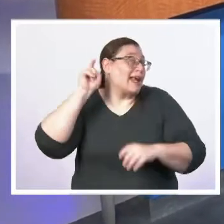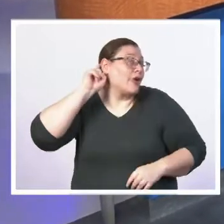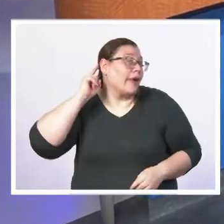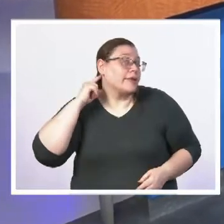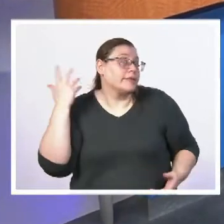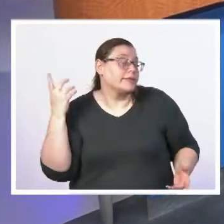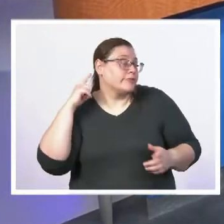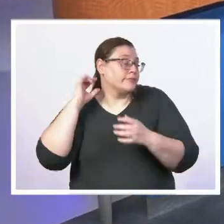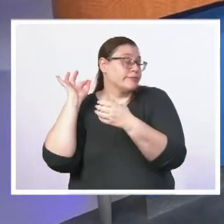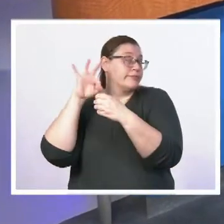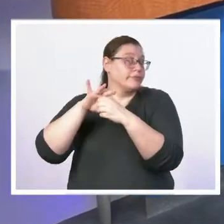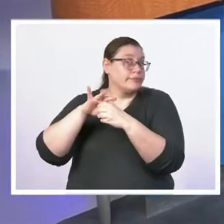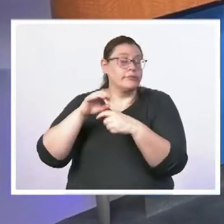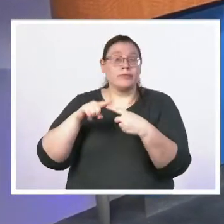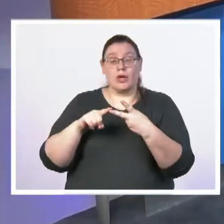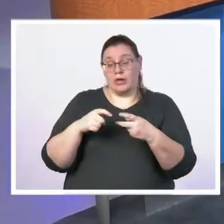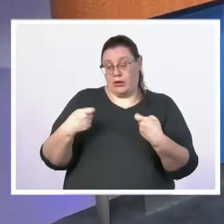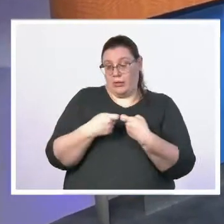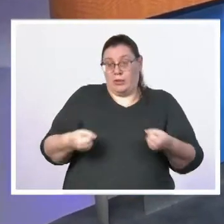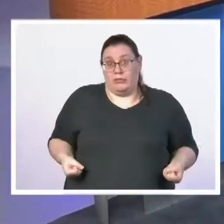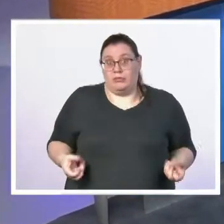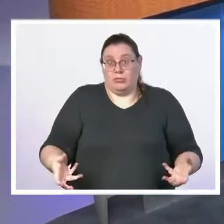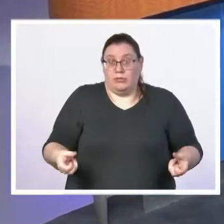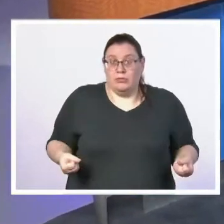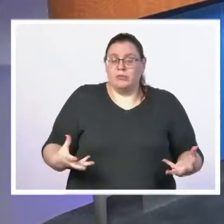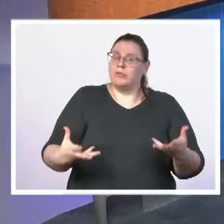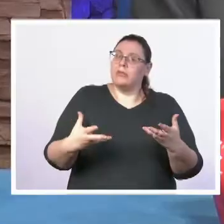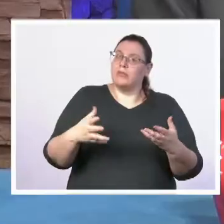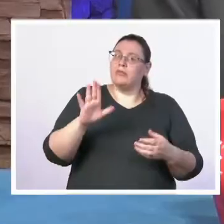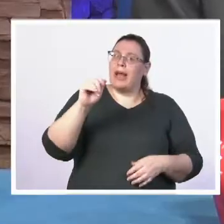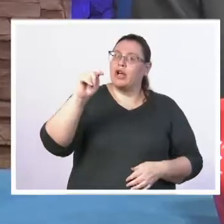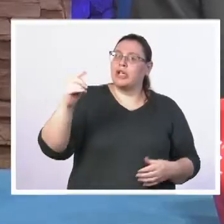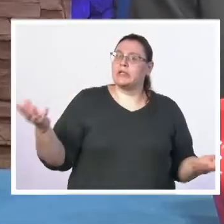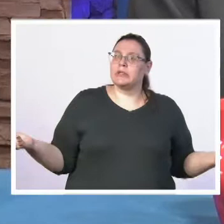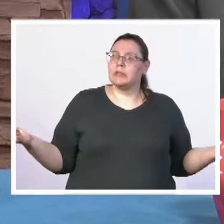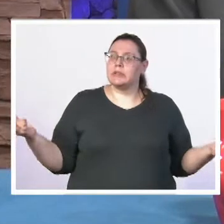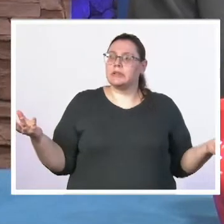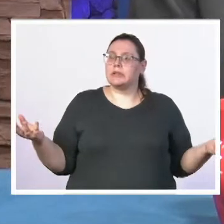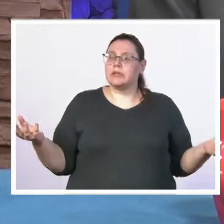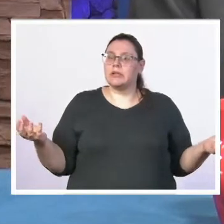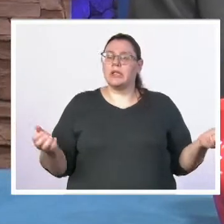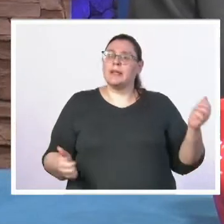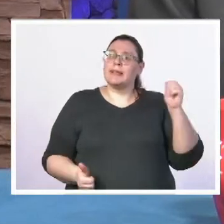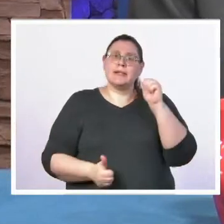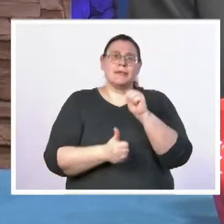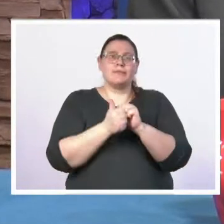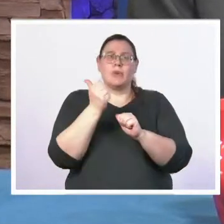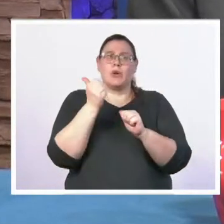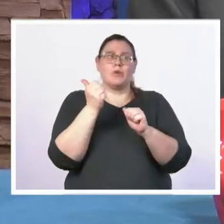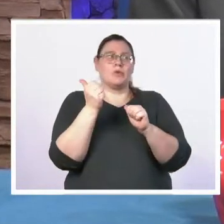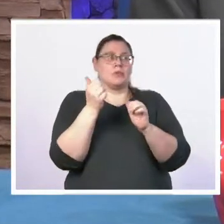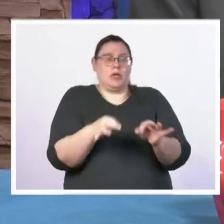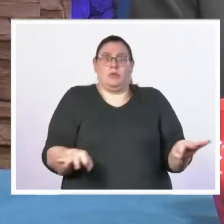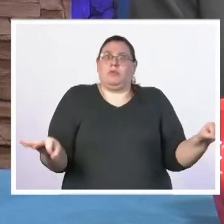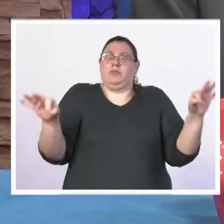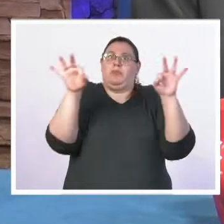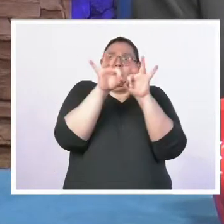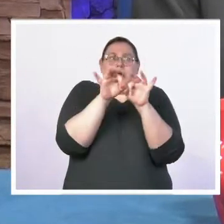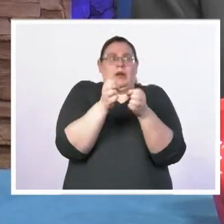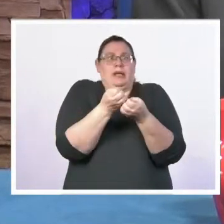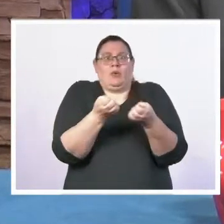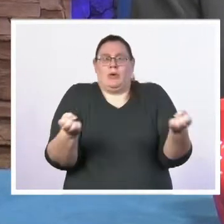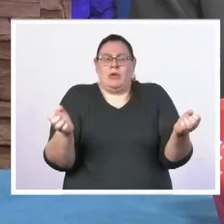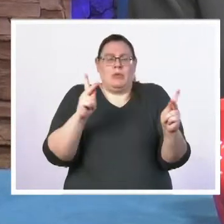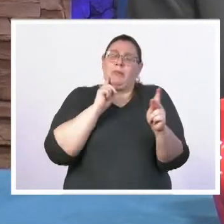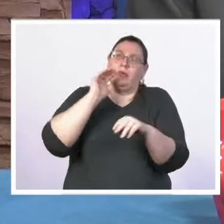batteries for wheelchairs they're the most desired pieces of equipment that that are